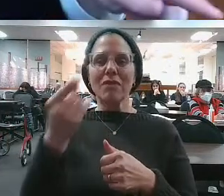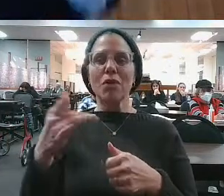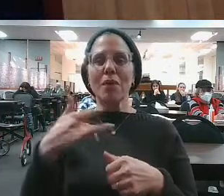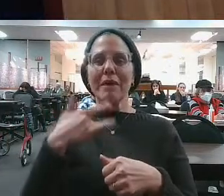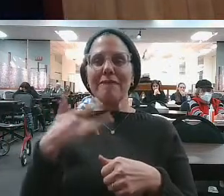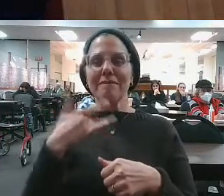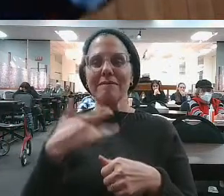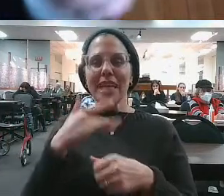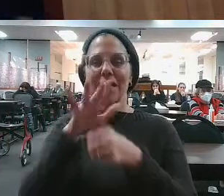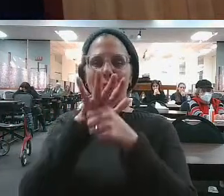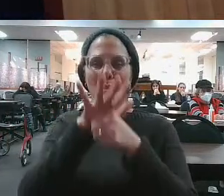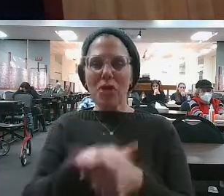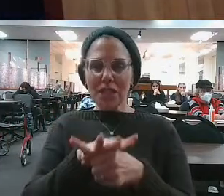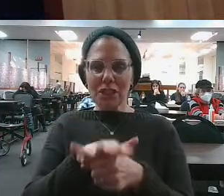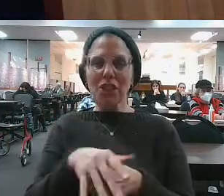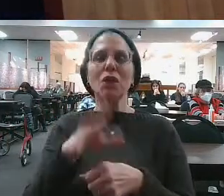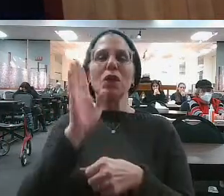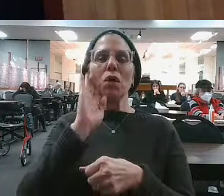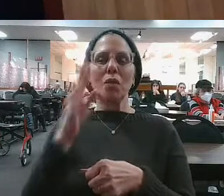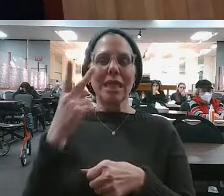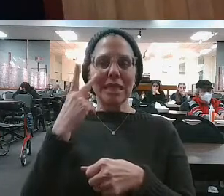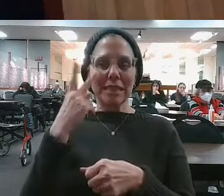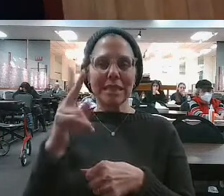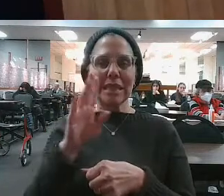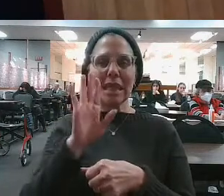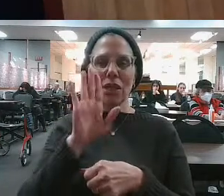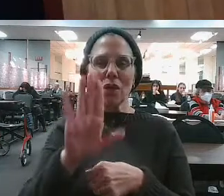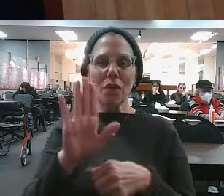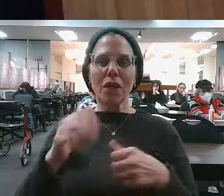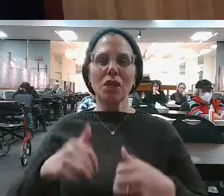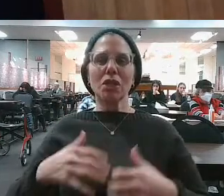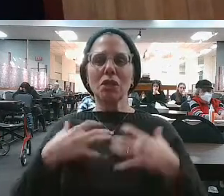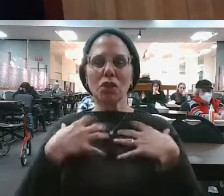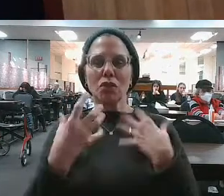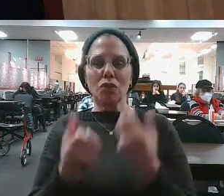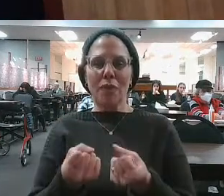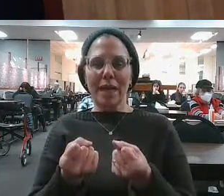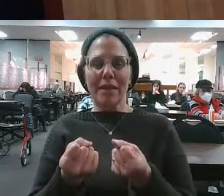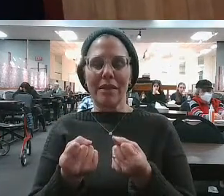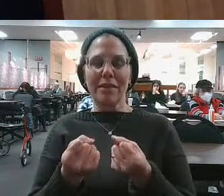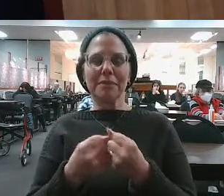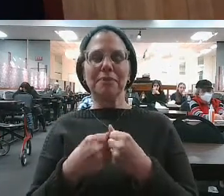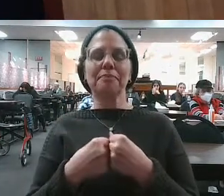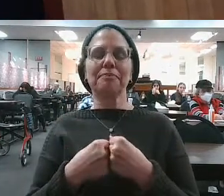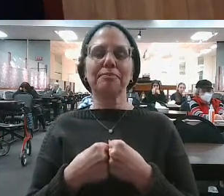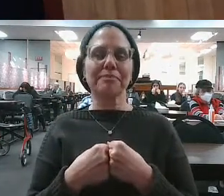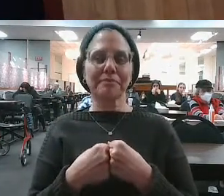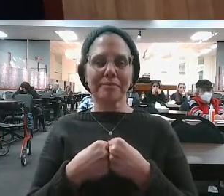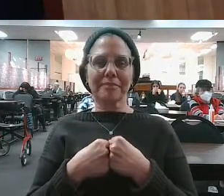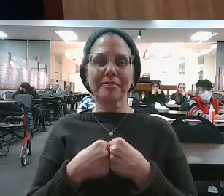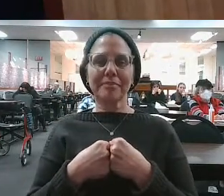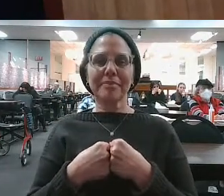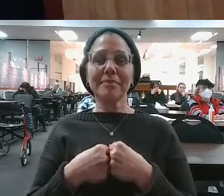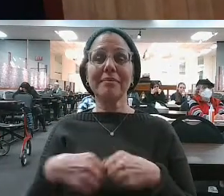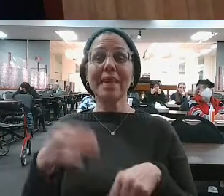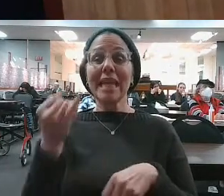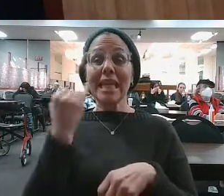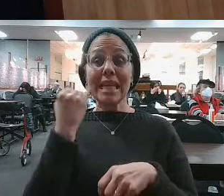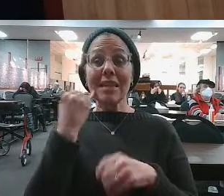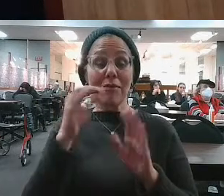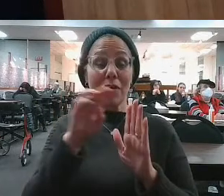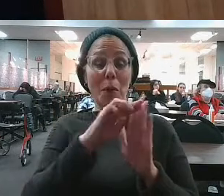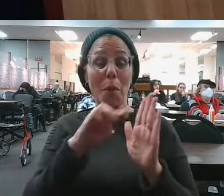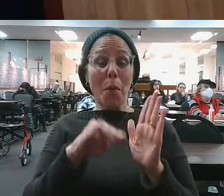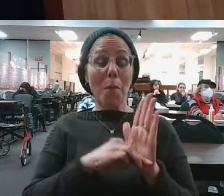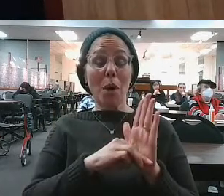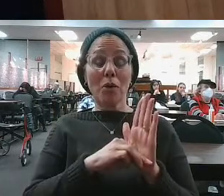comes out. Had the olive never been pressed, they would have just been ordinary people. Had Moshe Rabinu's basket never